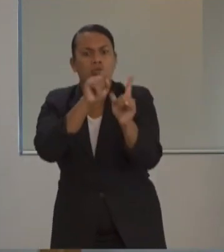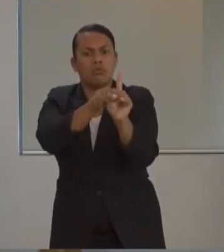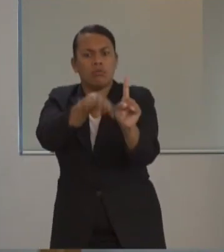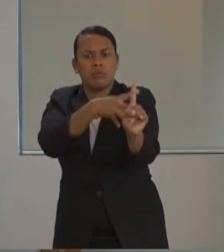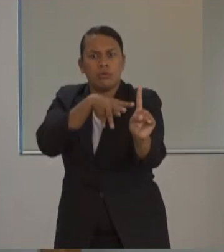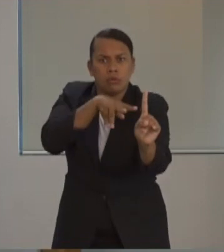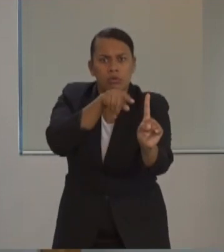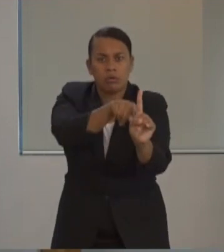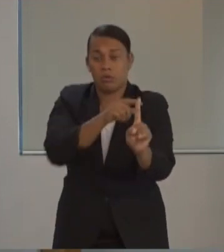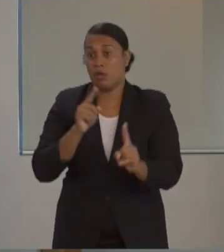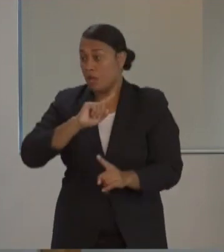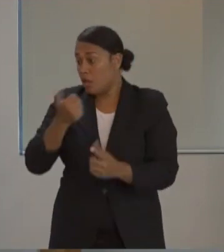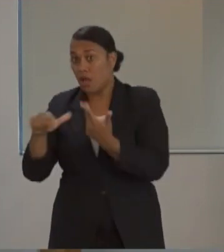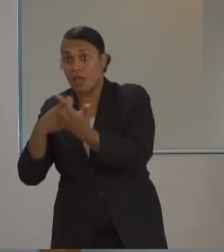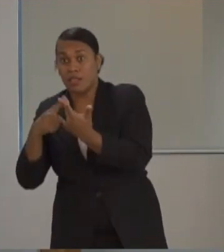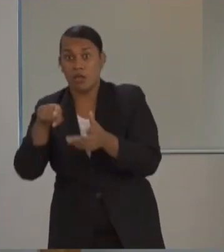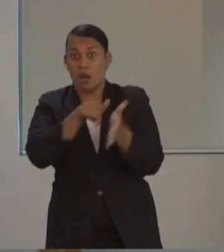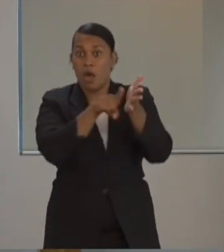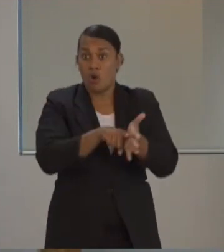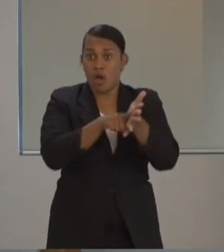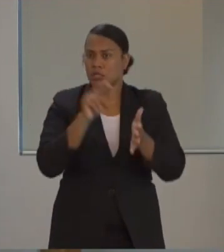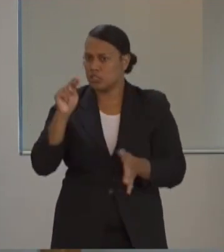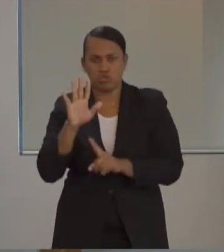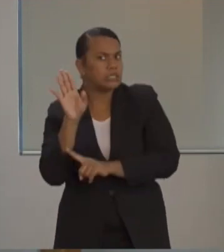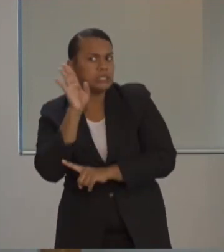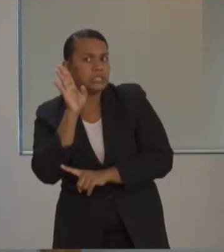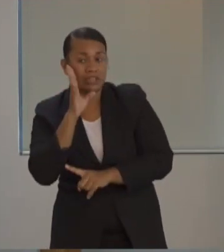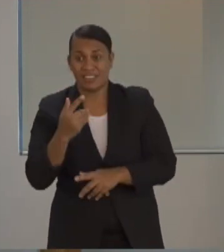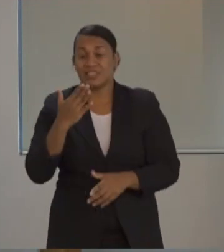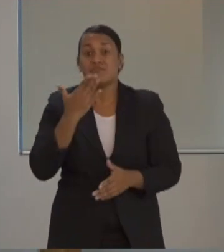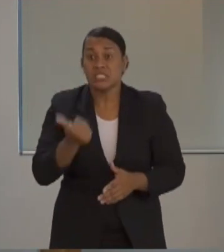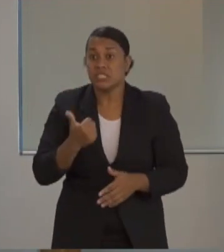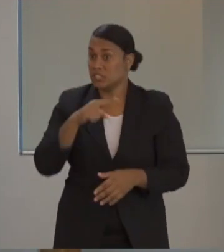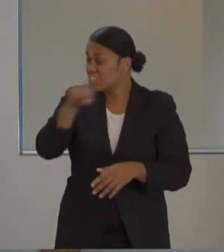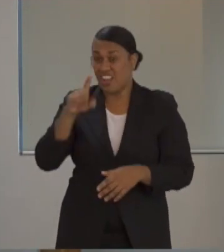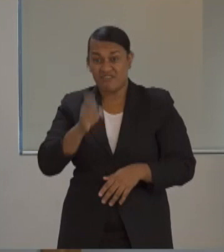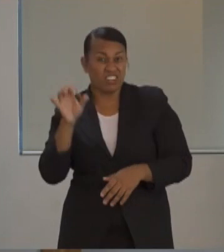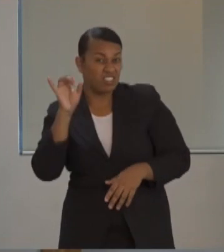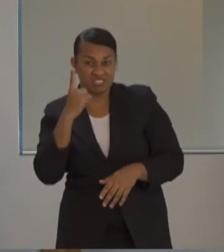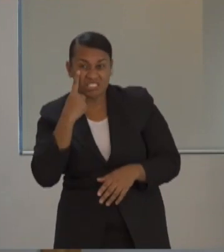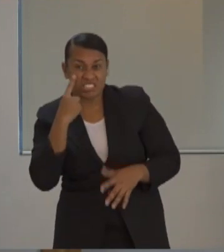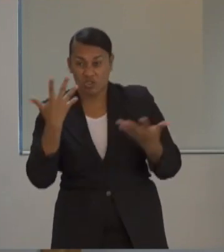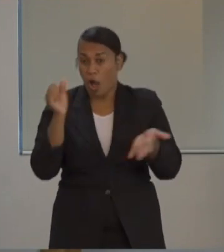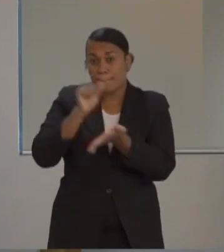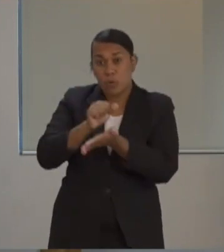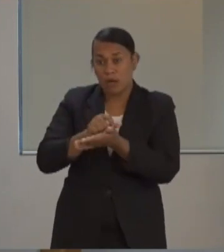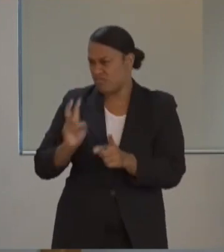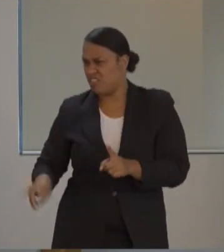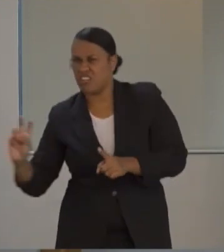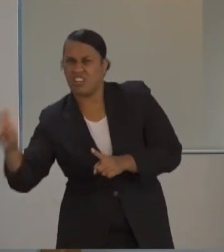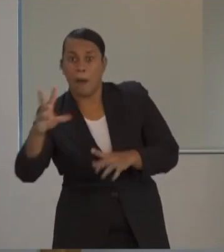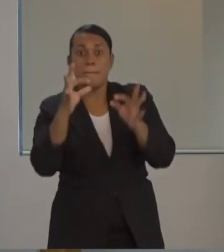cooperation is vital for this effort. But if we don't see sufficient numbers from the screenings, Batown will